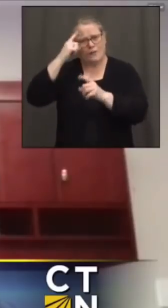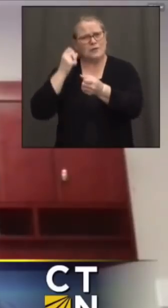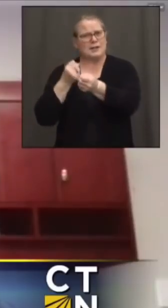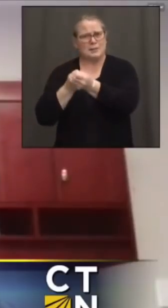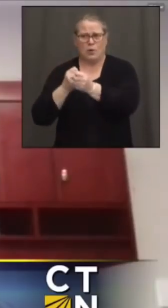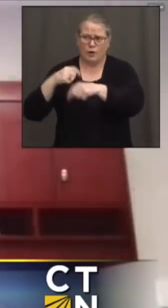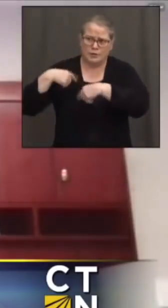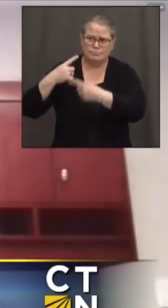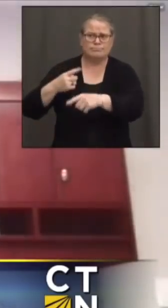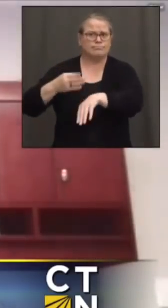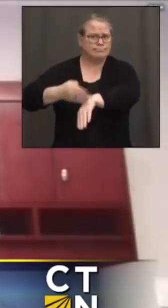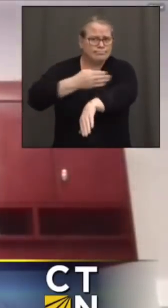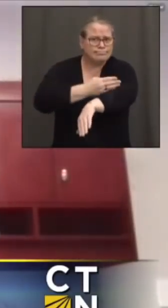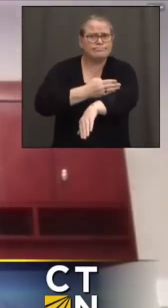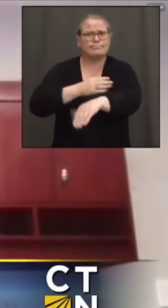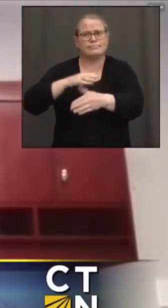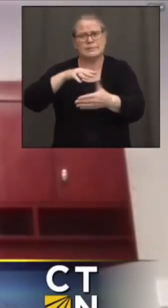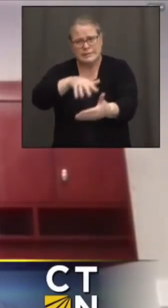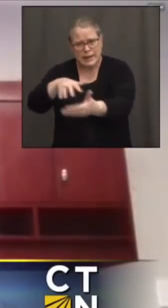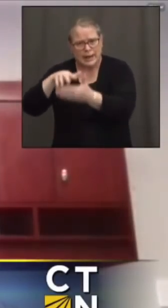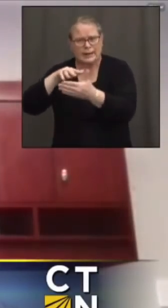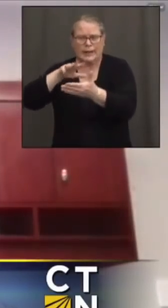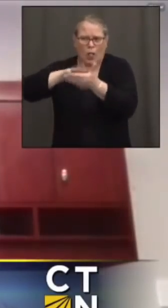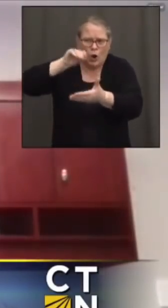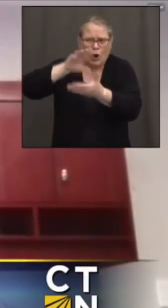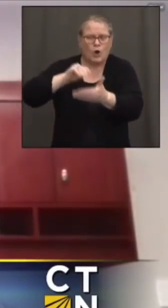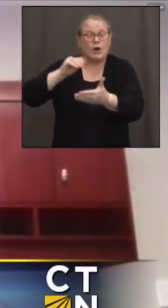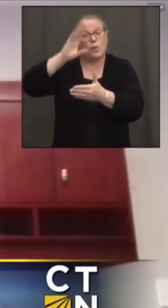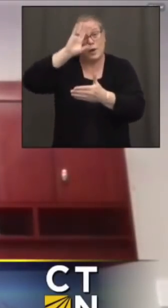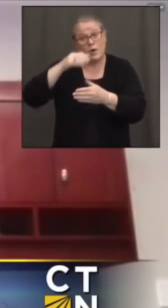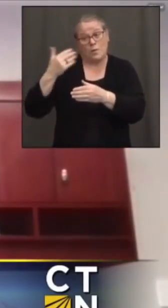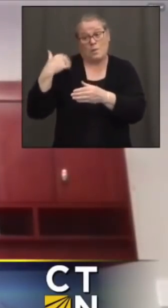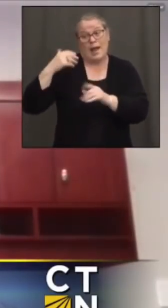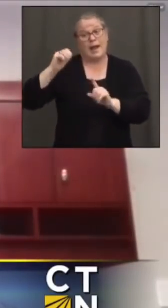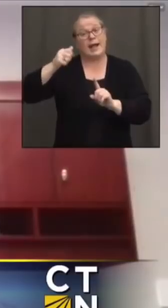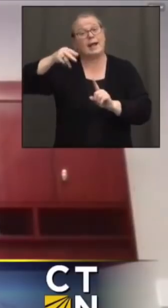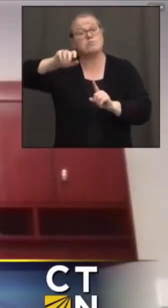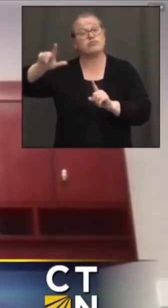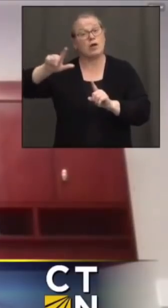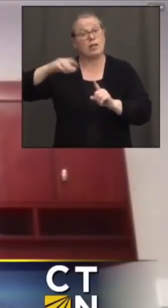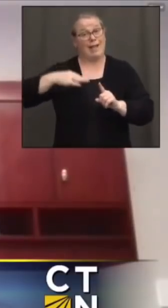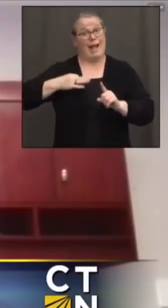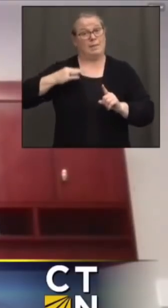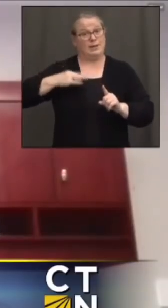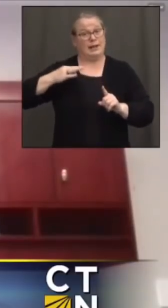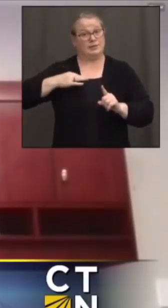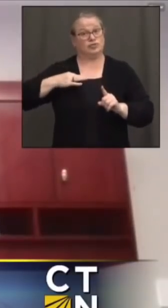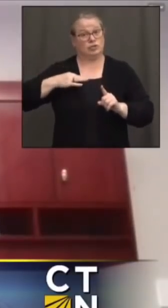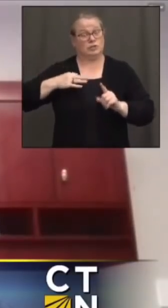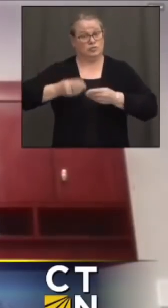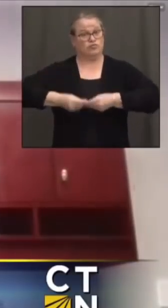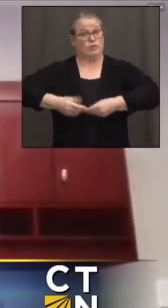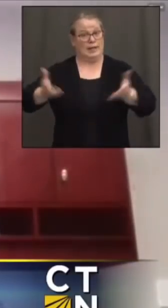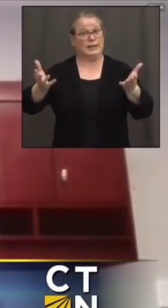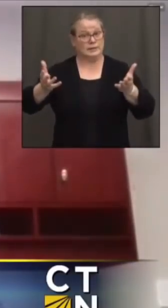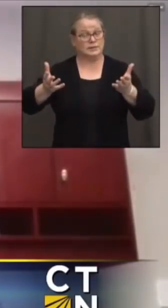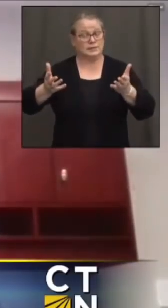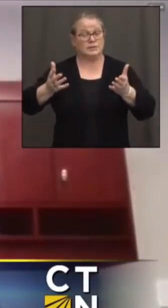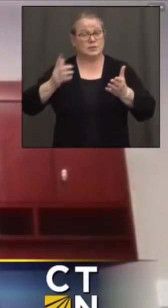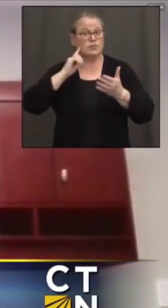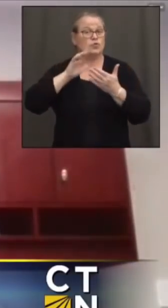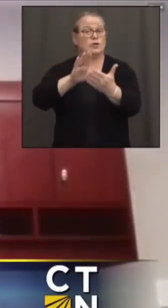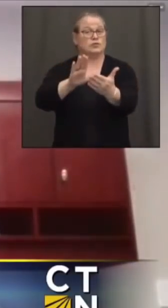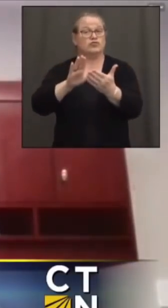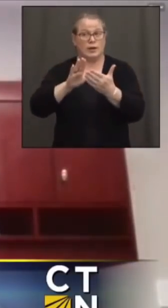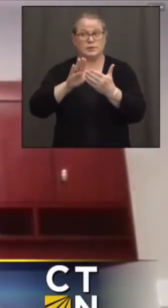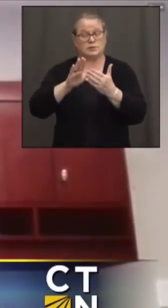that back in April that we released an application to address the issue of accessing